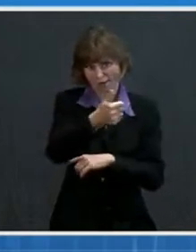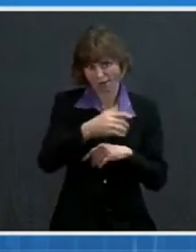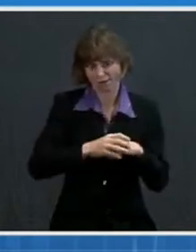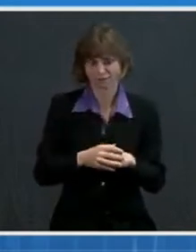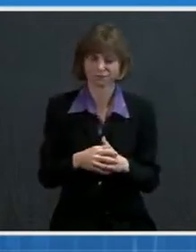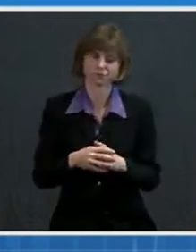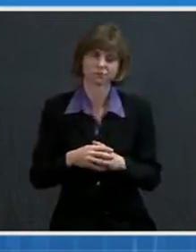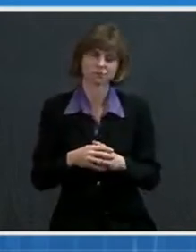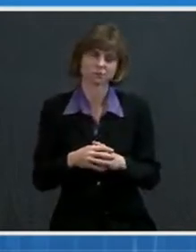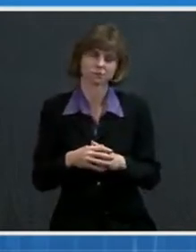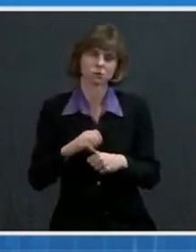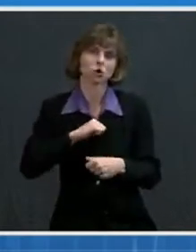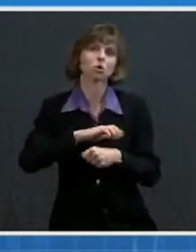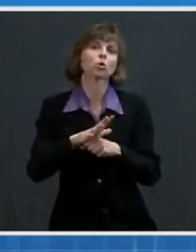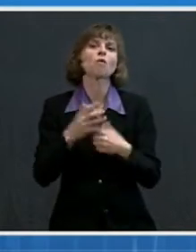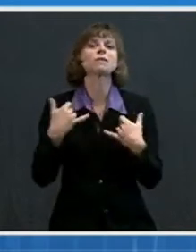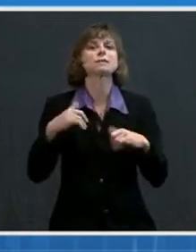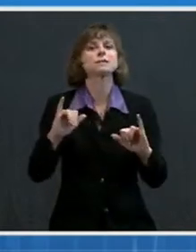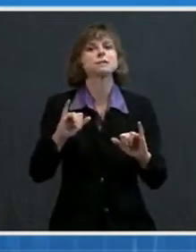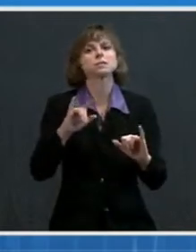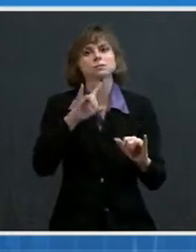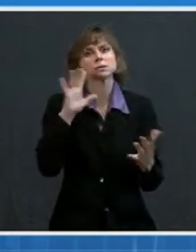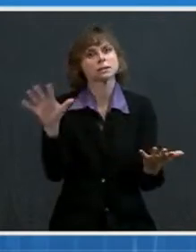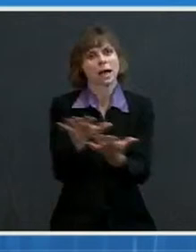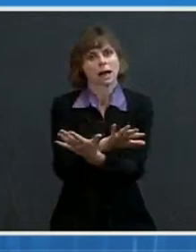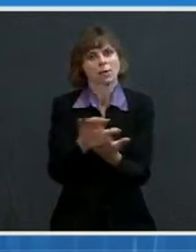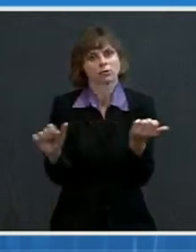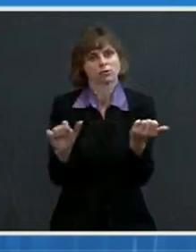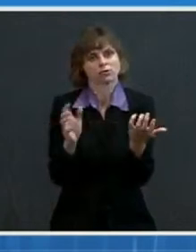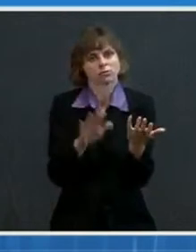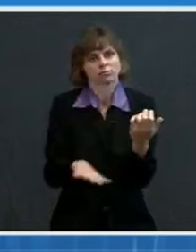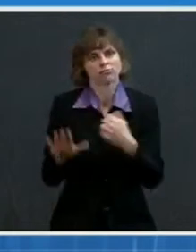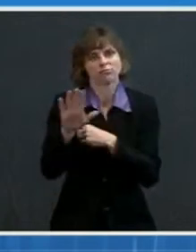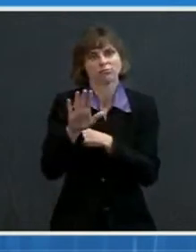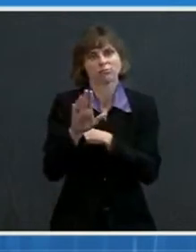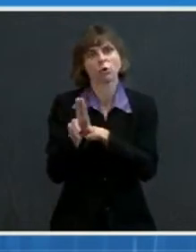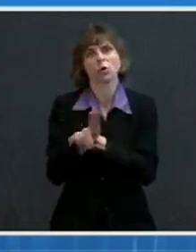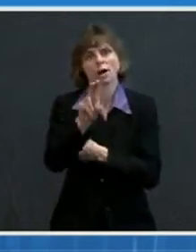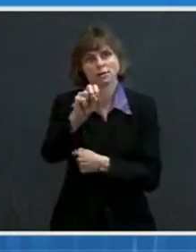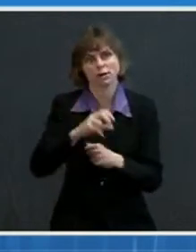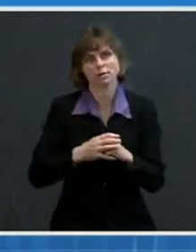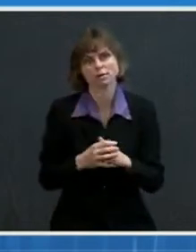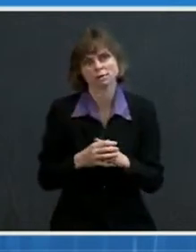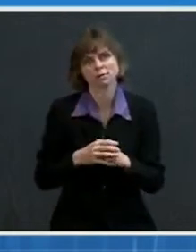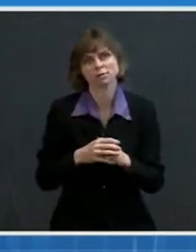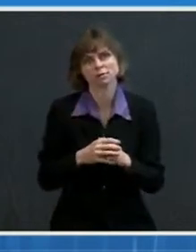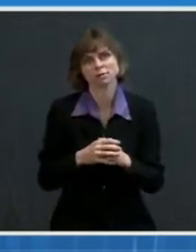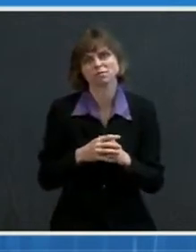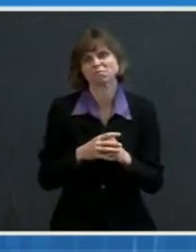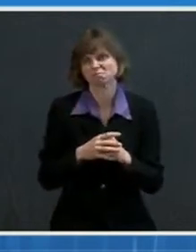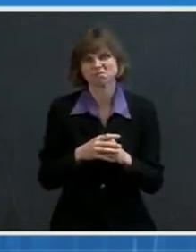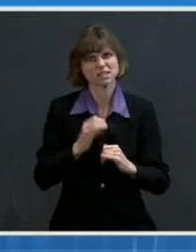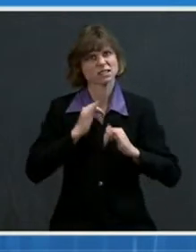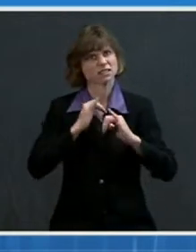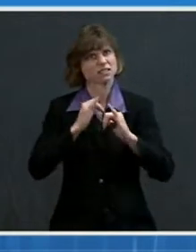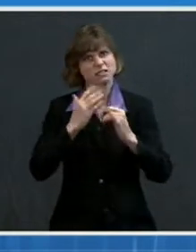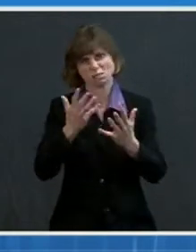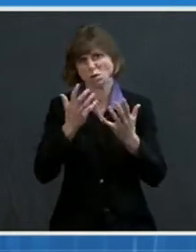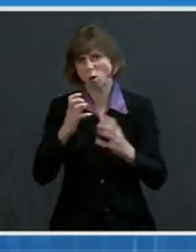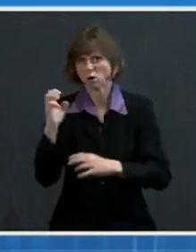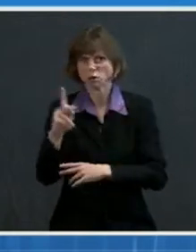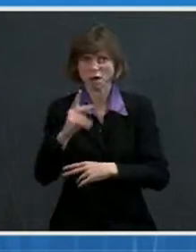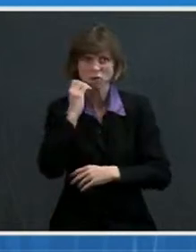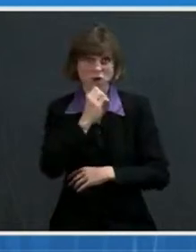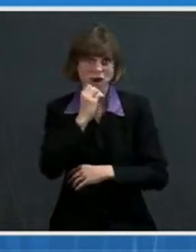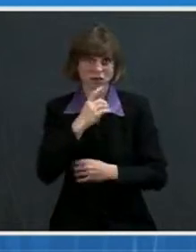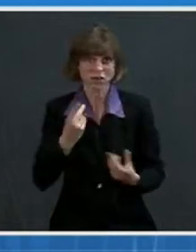continues to exact a tremendous toll on our nation. Like you, I want to be able to return to everyday activities and engage with